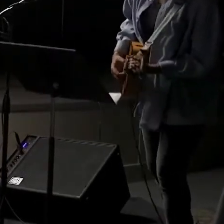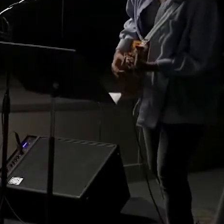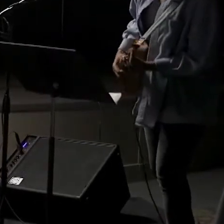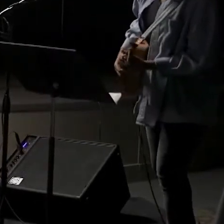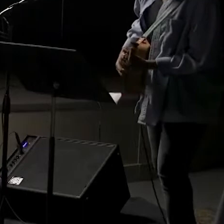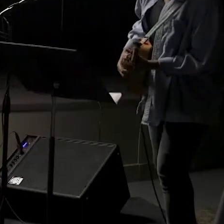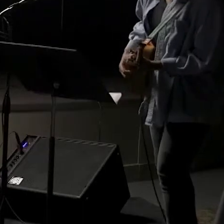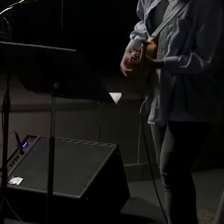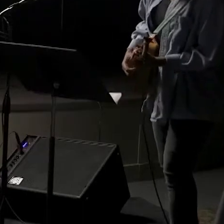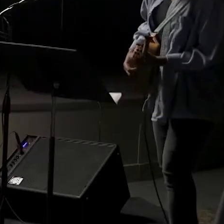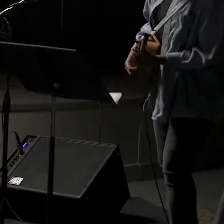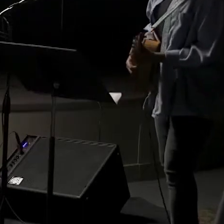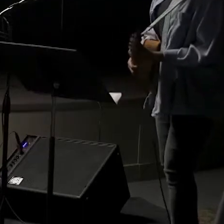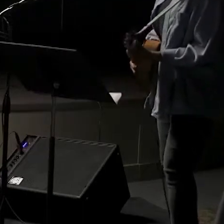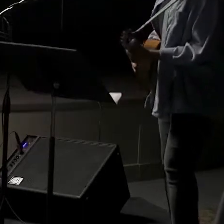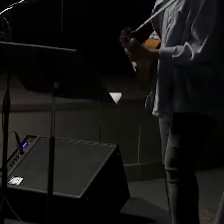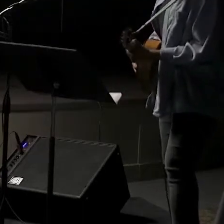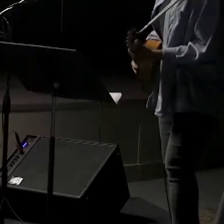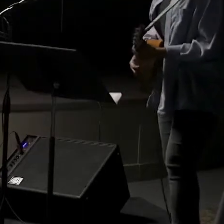Amen.